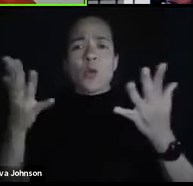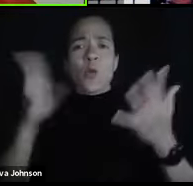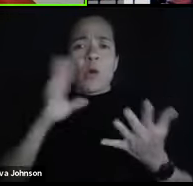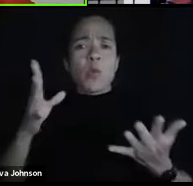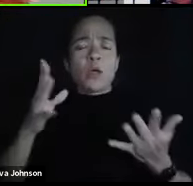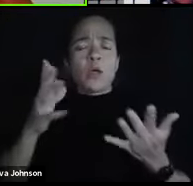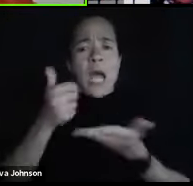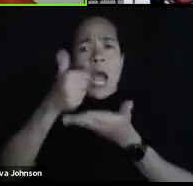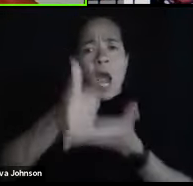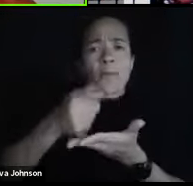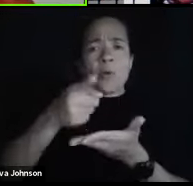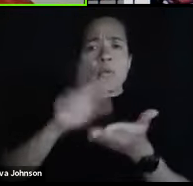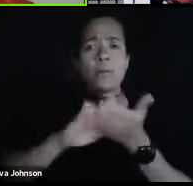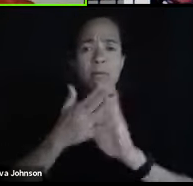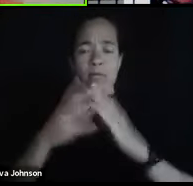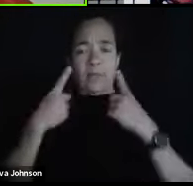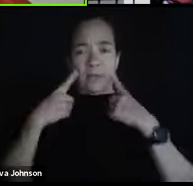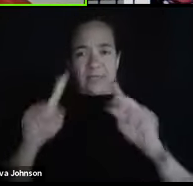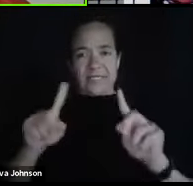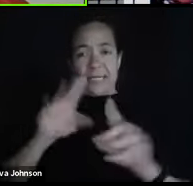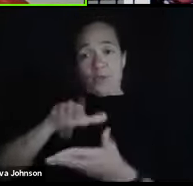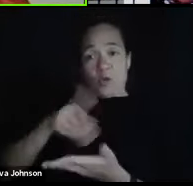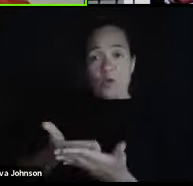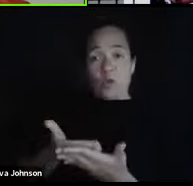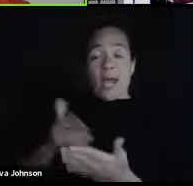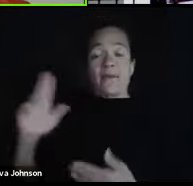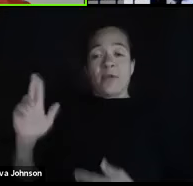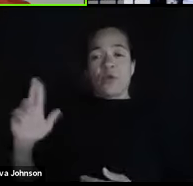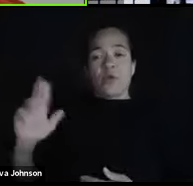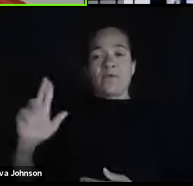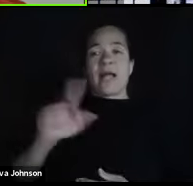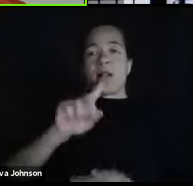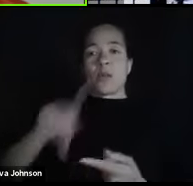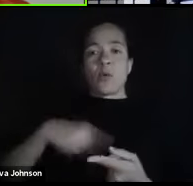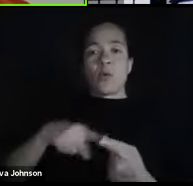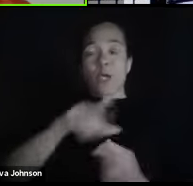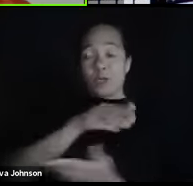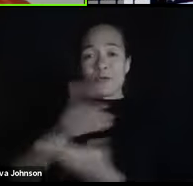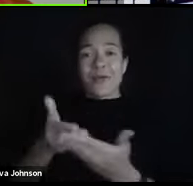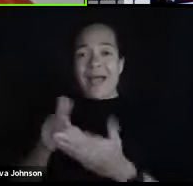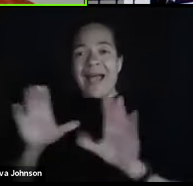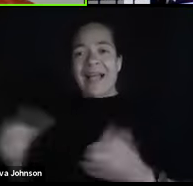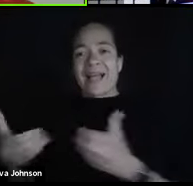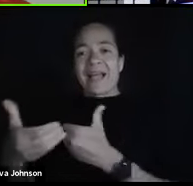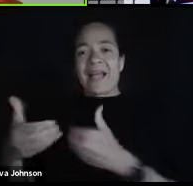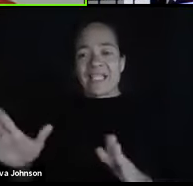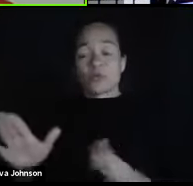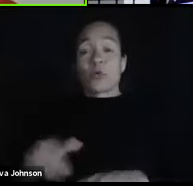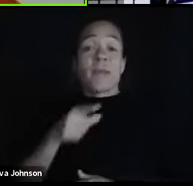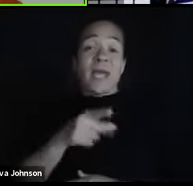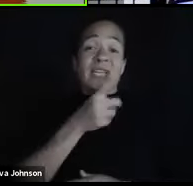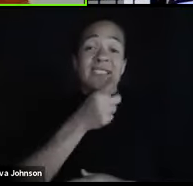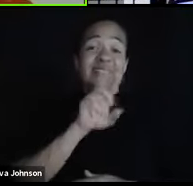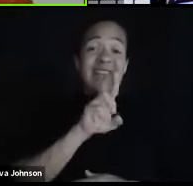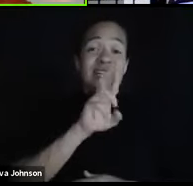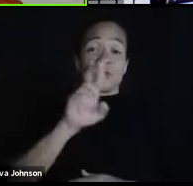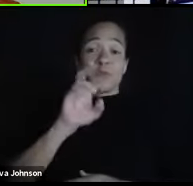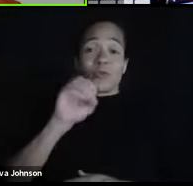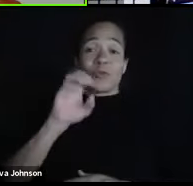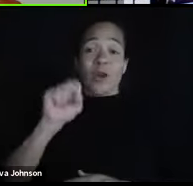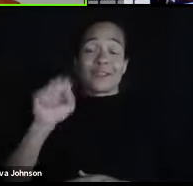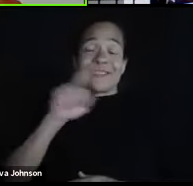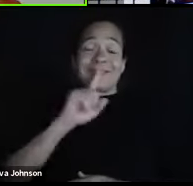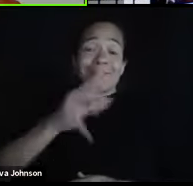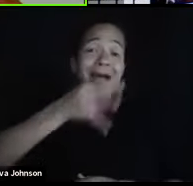successful when they get to UofL and when they get into that college classroom. And Dr. Ross is an expert. Like she said, she's been teaching for a